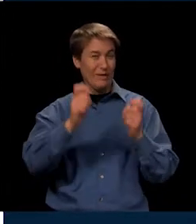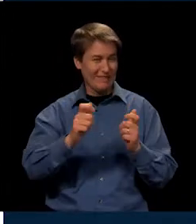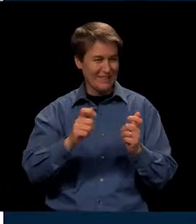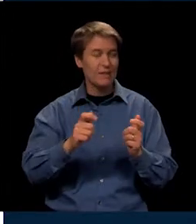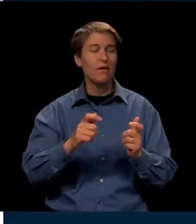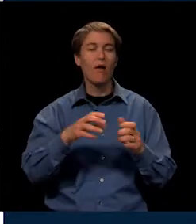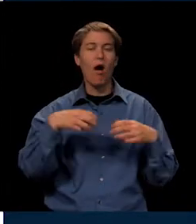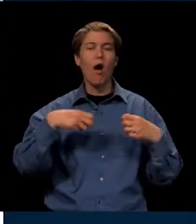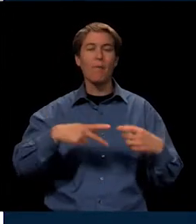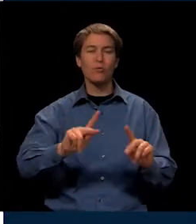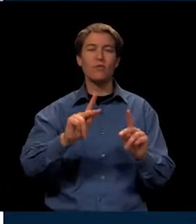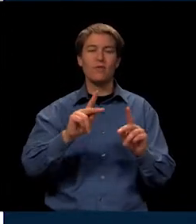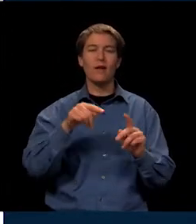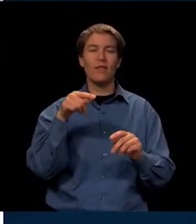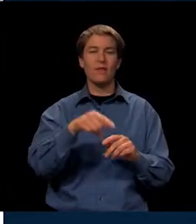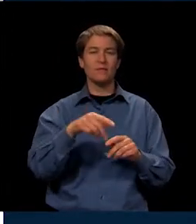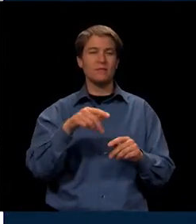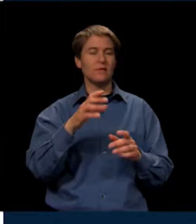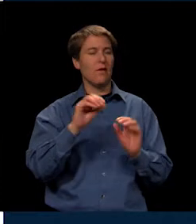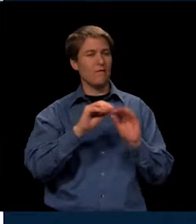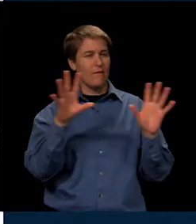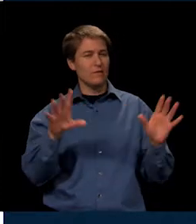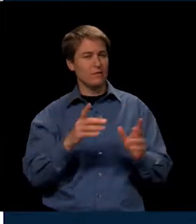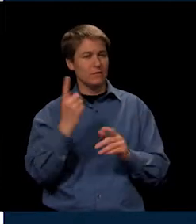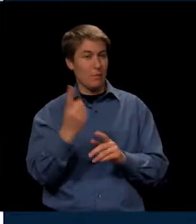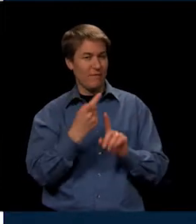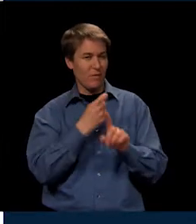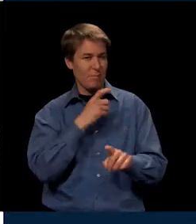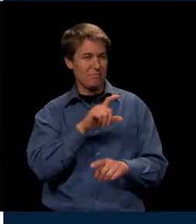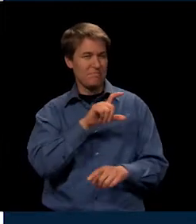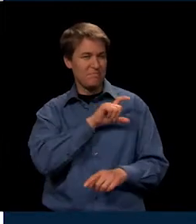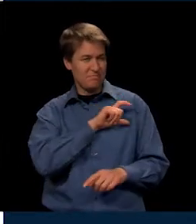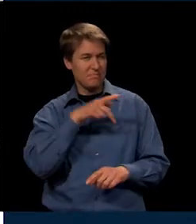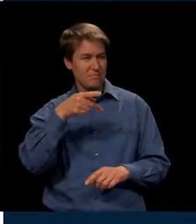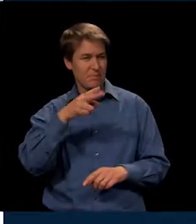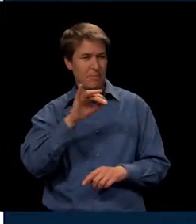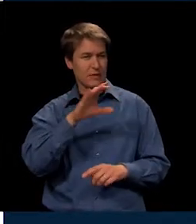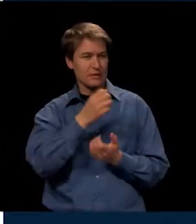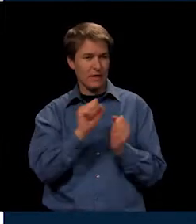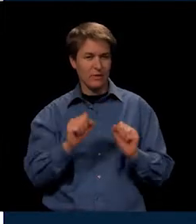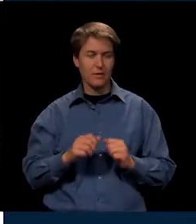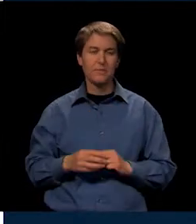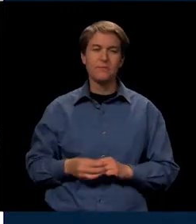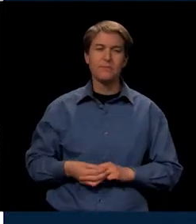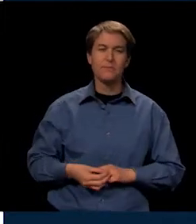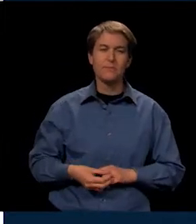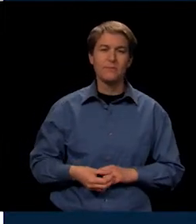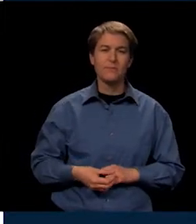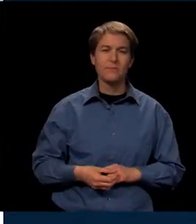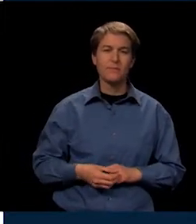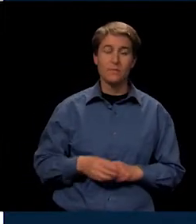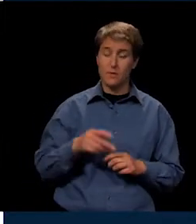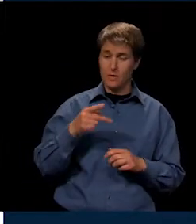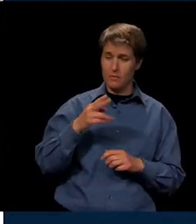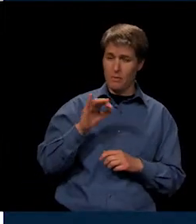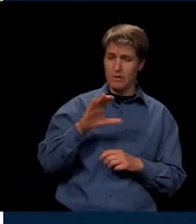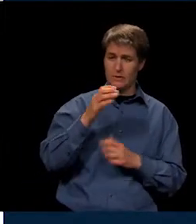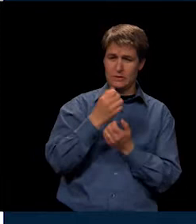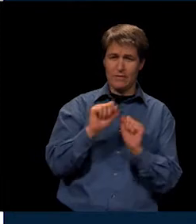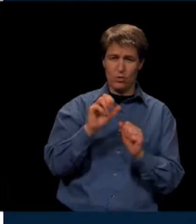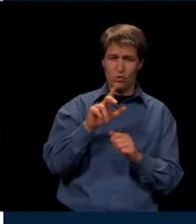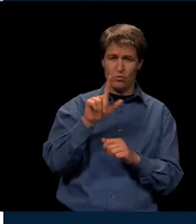An opportunity, and this is obviously someone from the public safety side. About the local safety or 21st